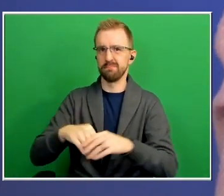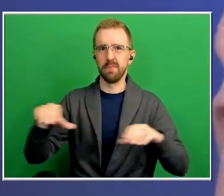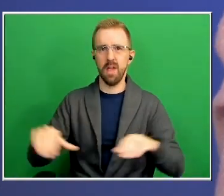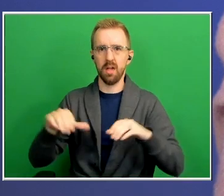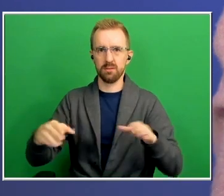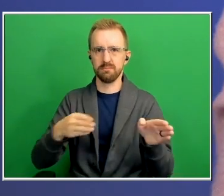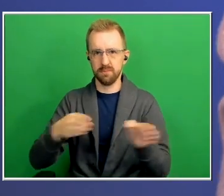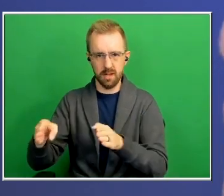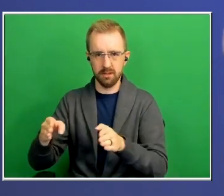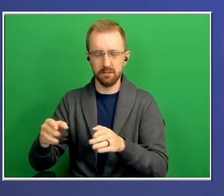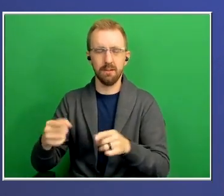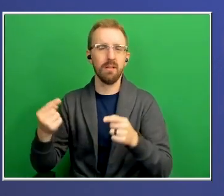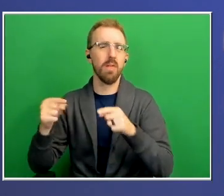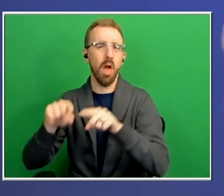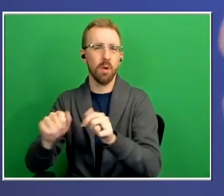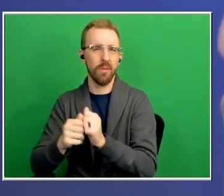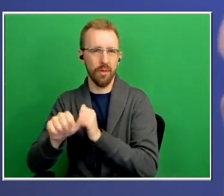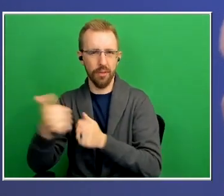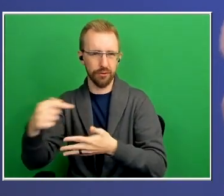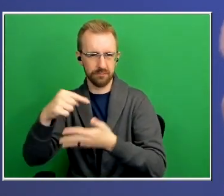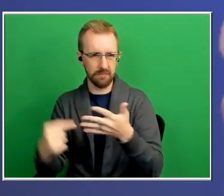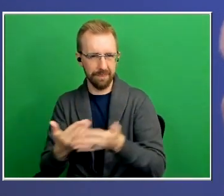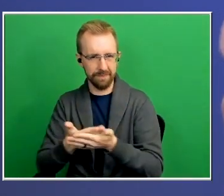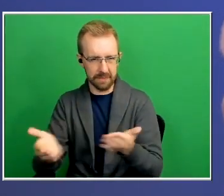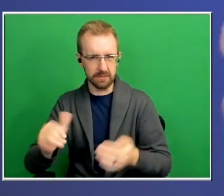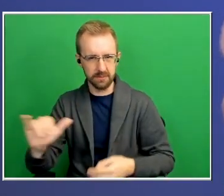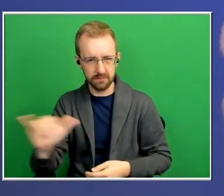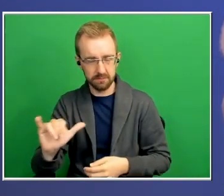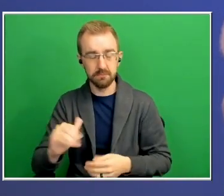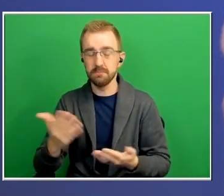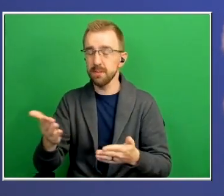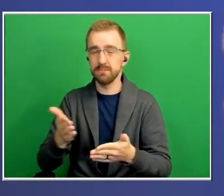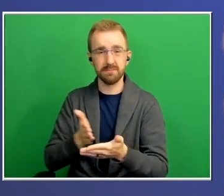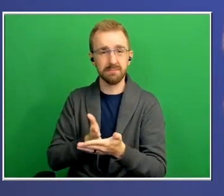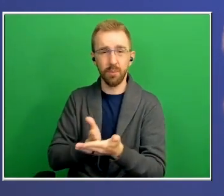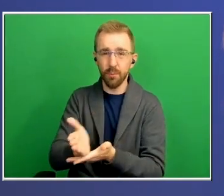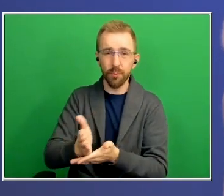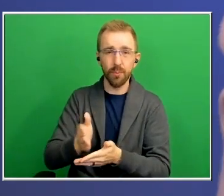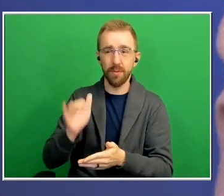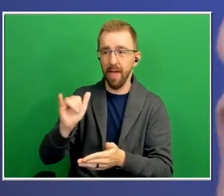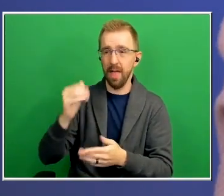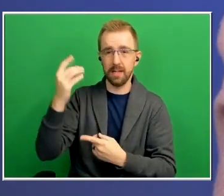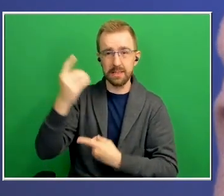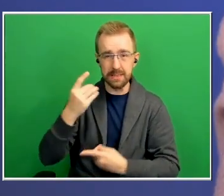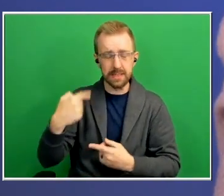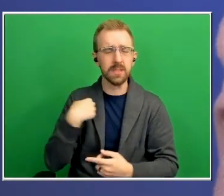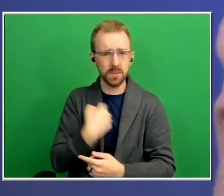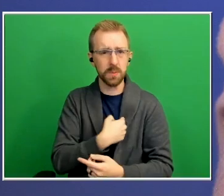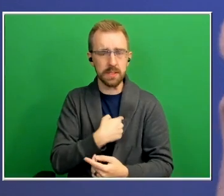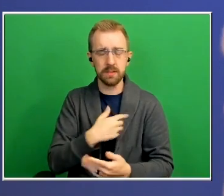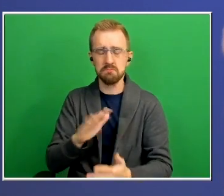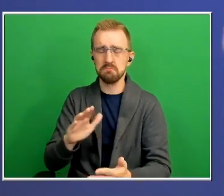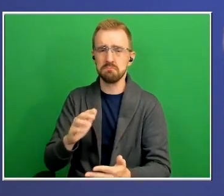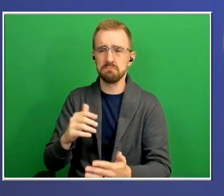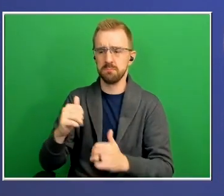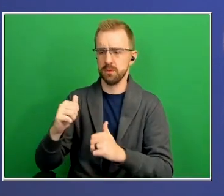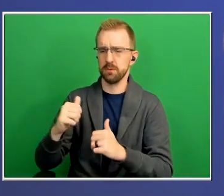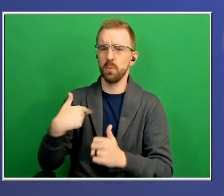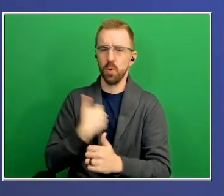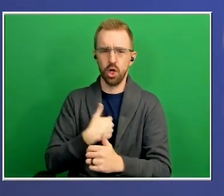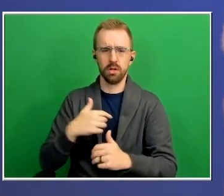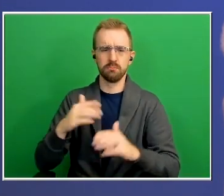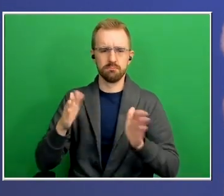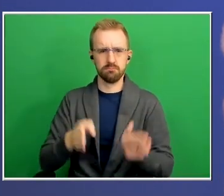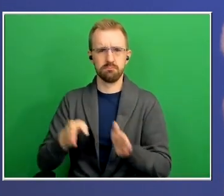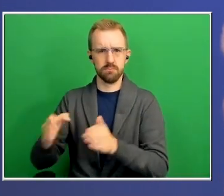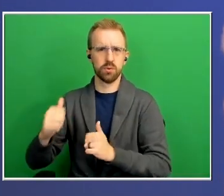other things but even throughout a big chunk of the disease we think we're structured people we